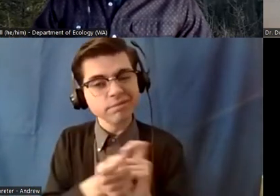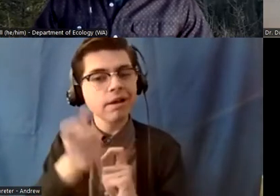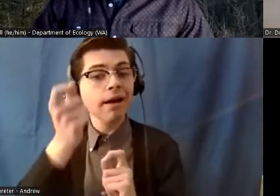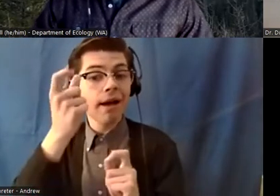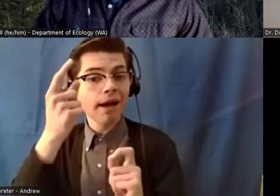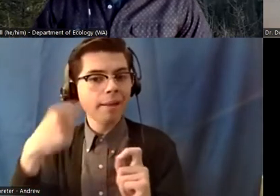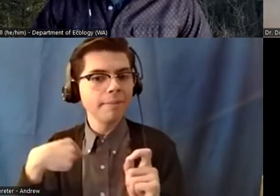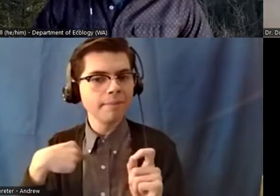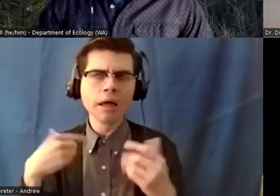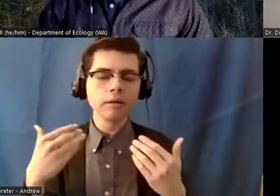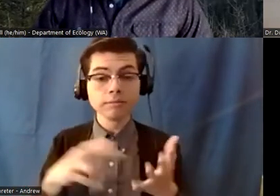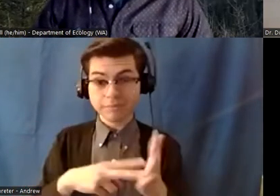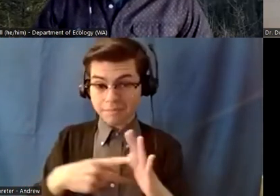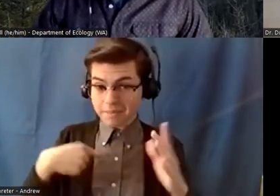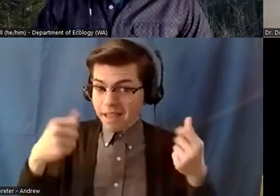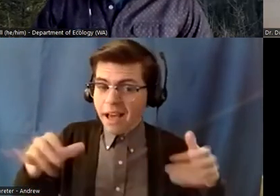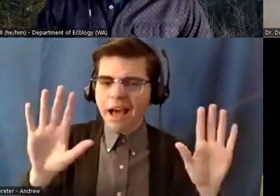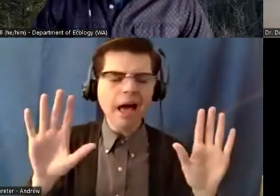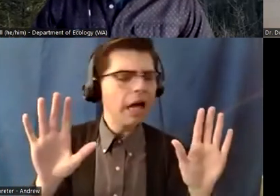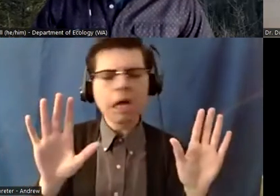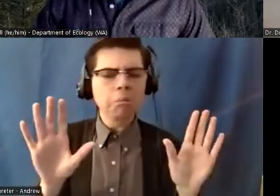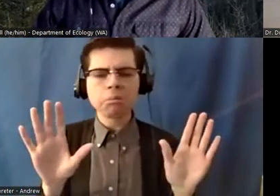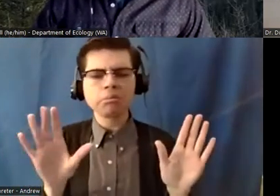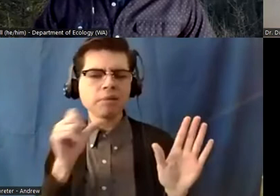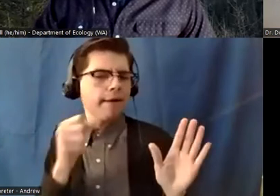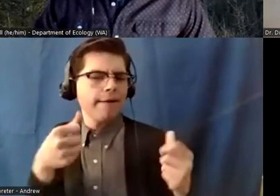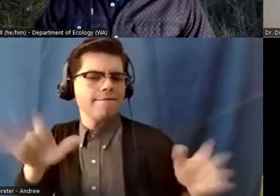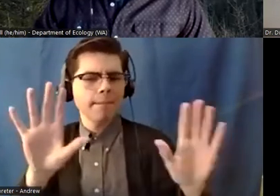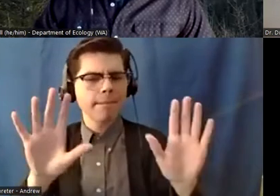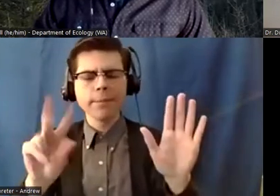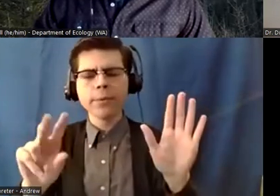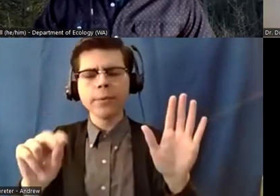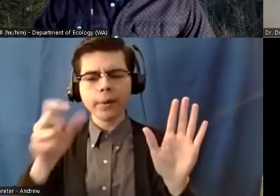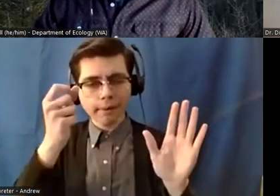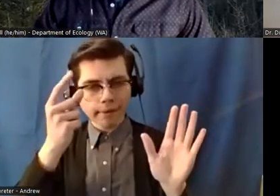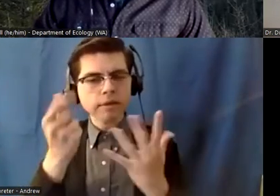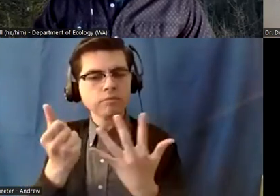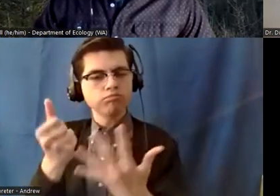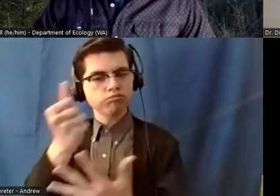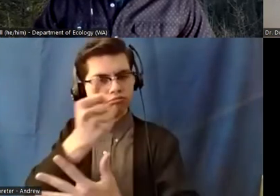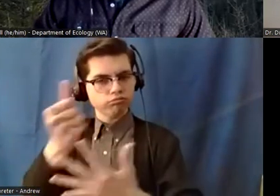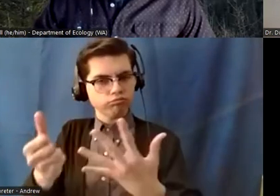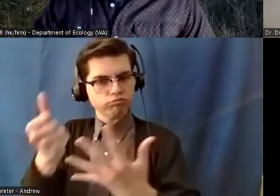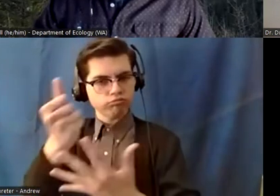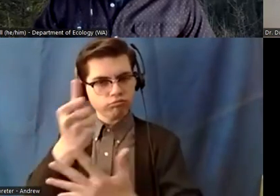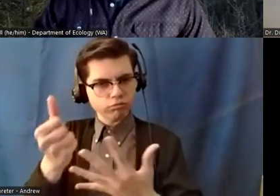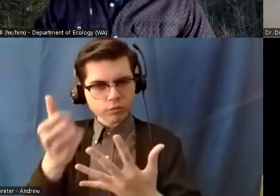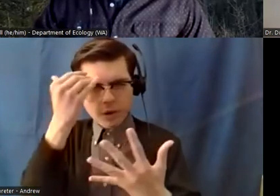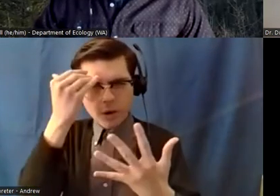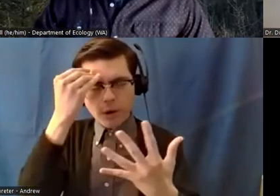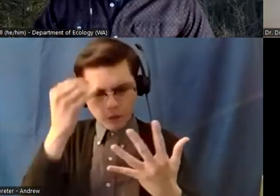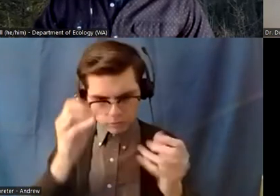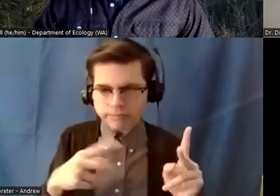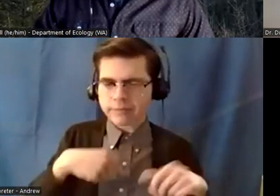just reprioritizing kind of where i spend my time um and just spending a lot of time planning um and having